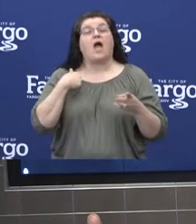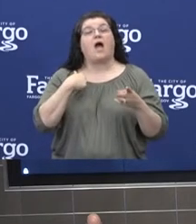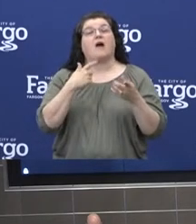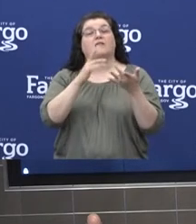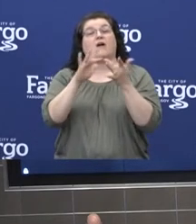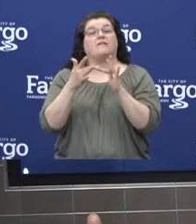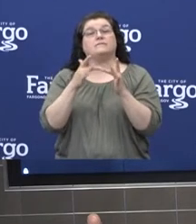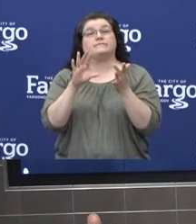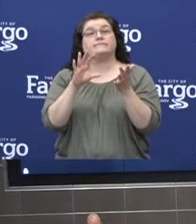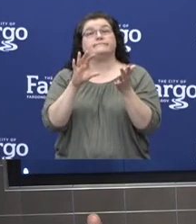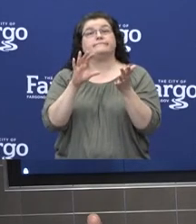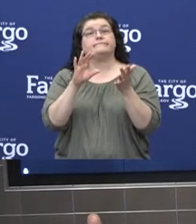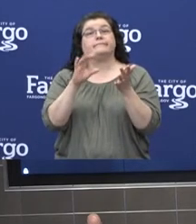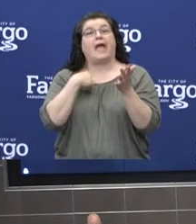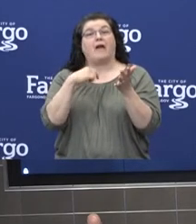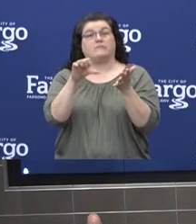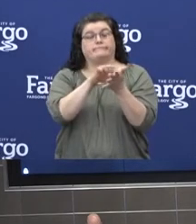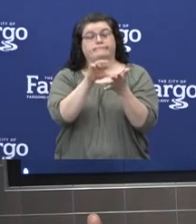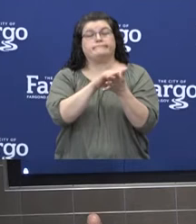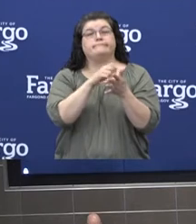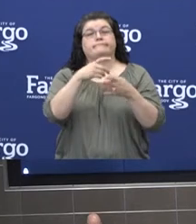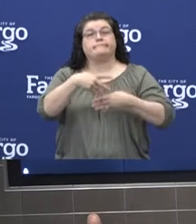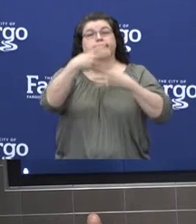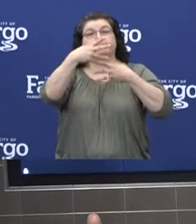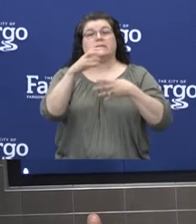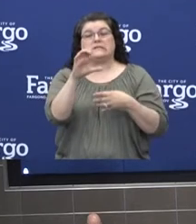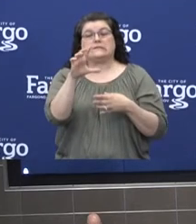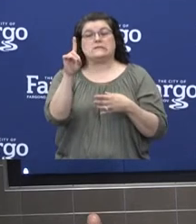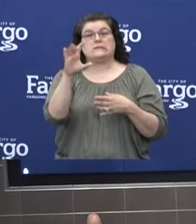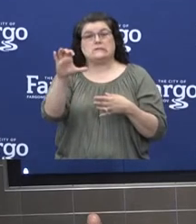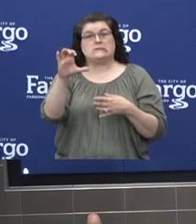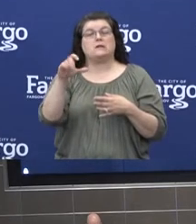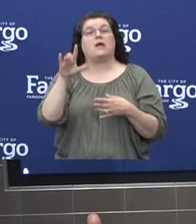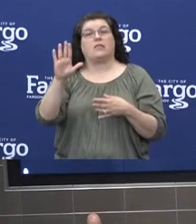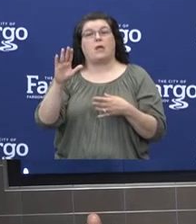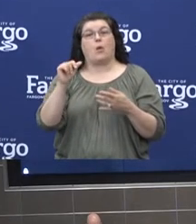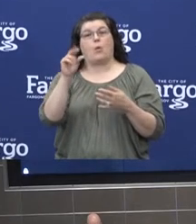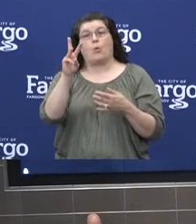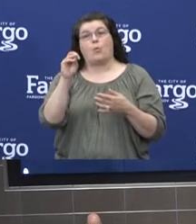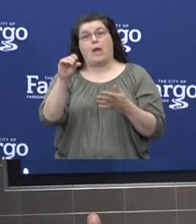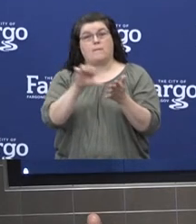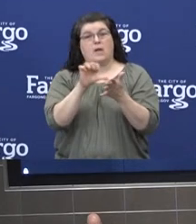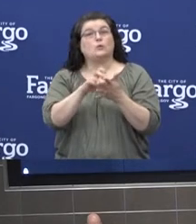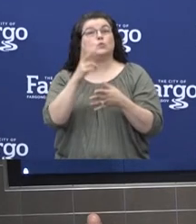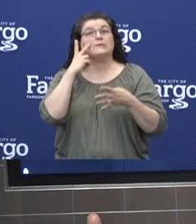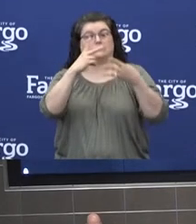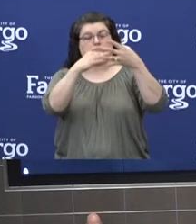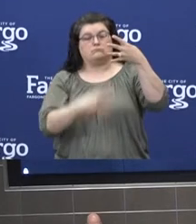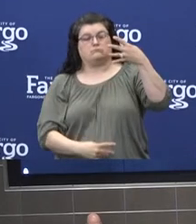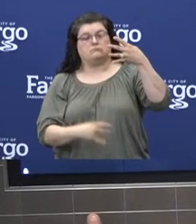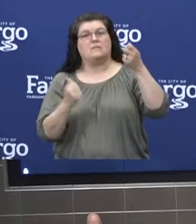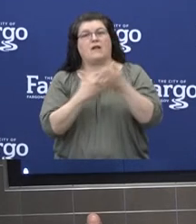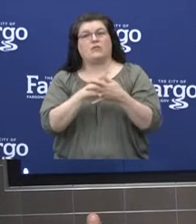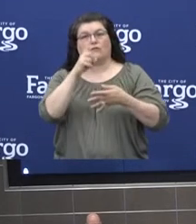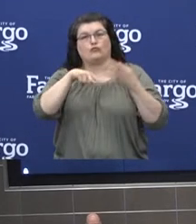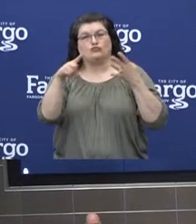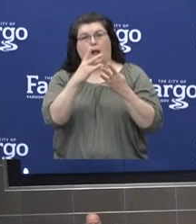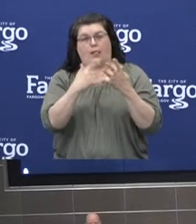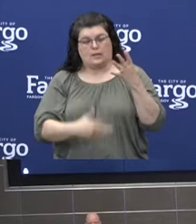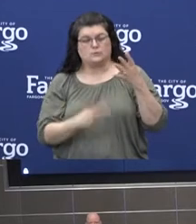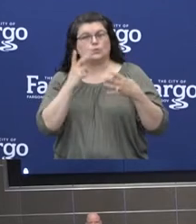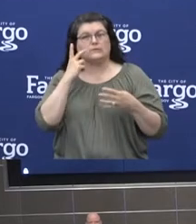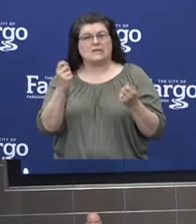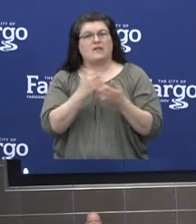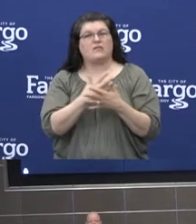on the CDC website. It includes information on restart readiness checklists to help with making return and